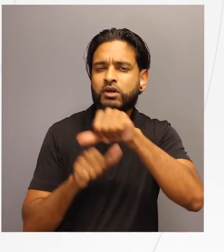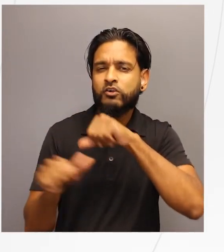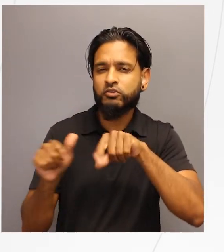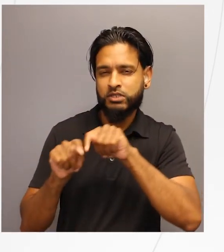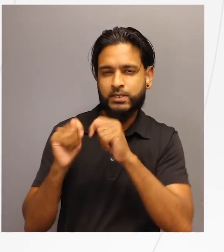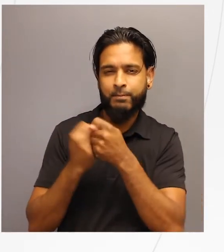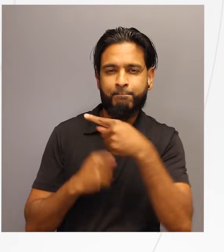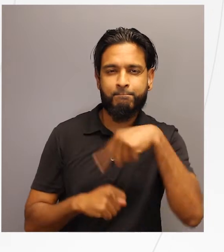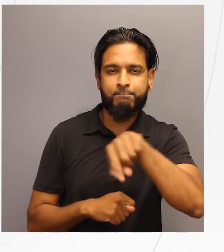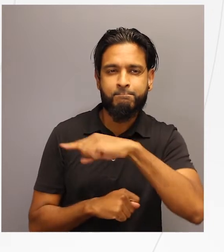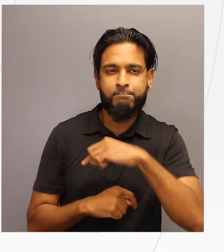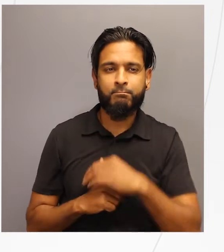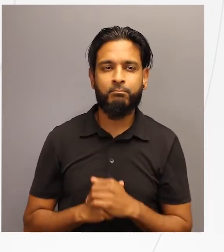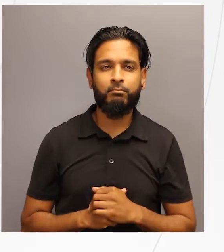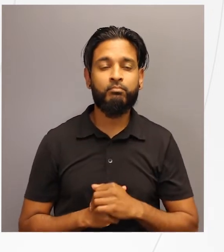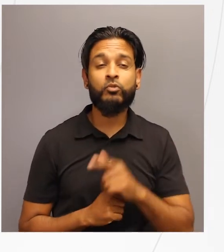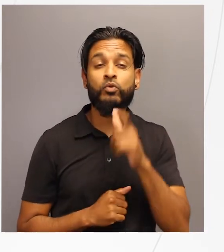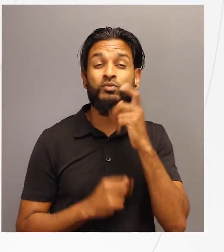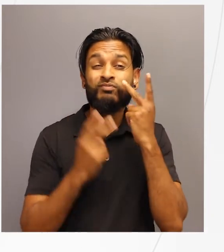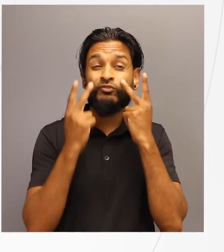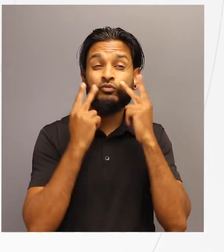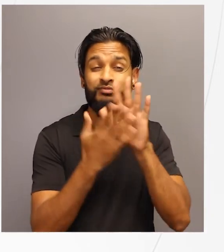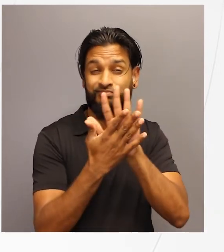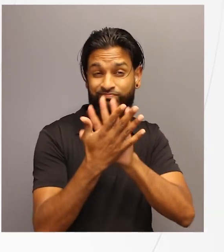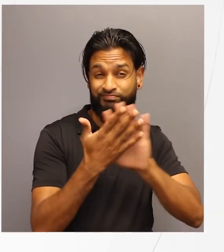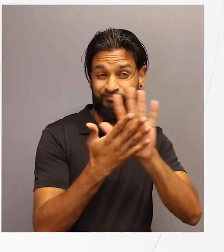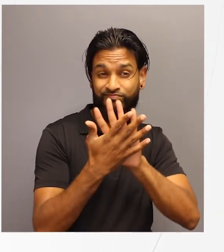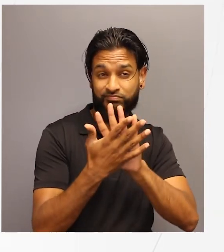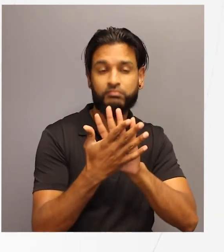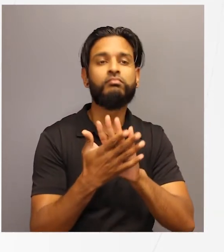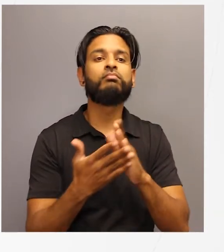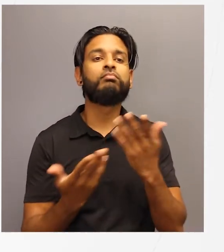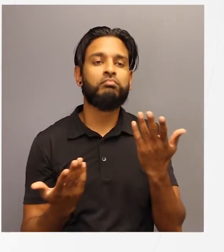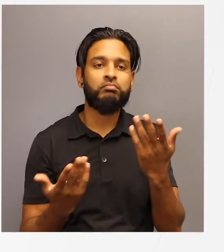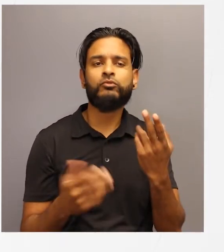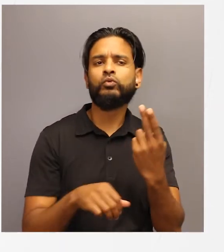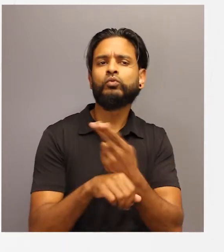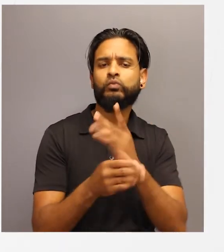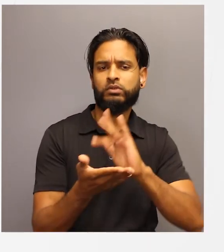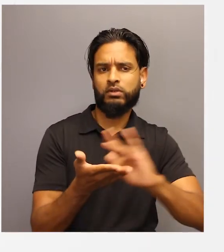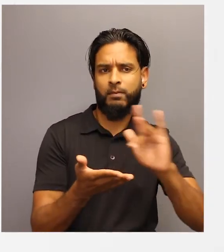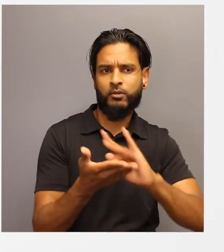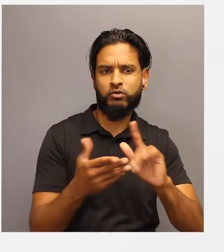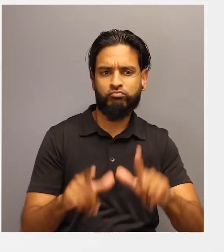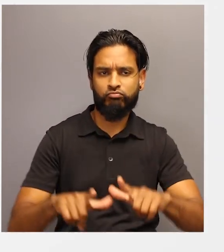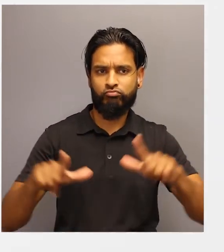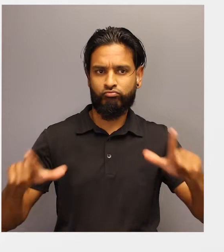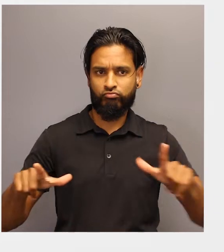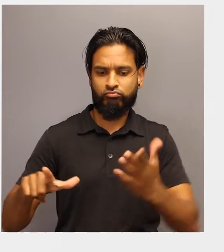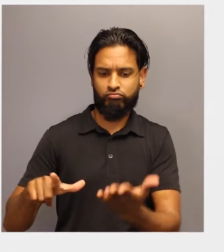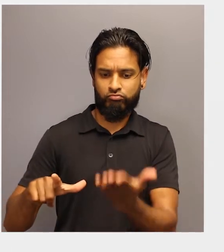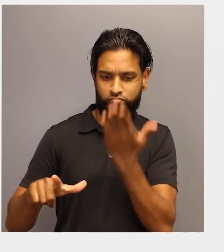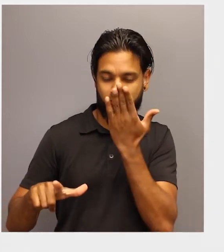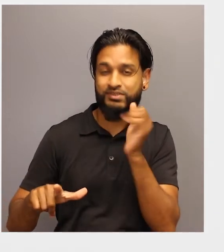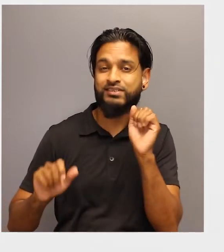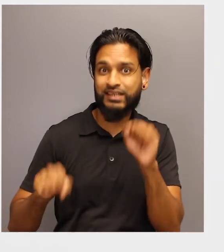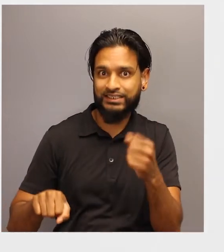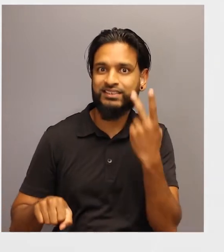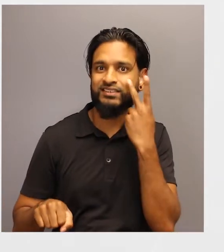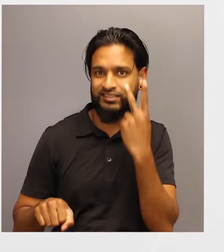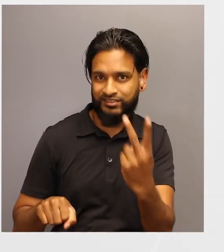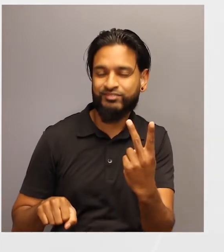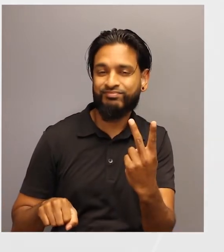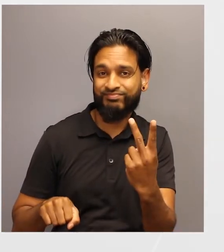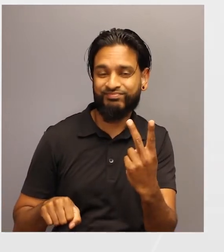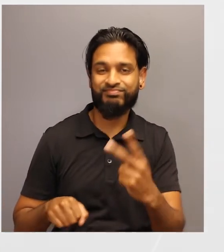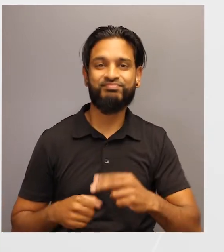To accommodate students with visual impairments, we recommend using a tablet with this activity. As seen here, students can open the tablet's camera and use it as a